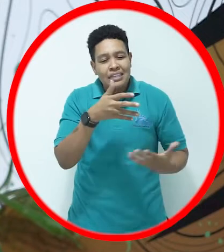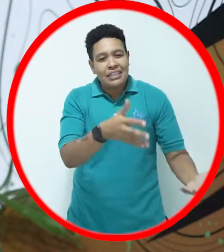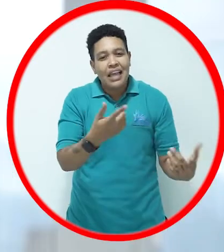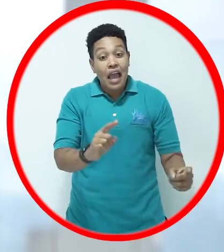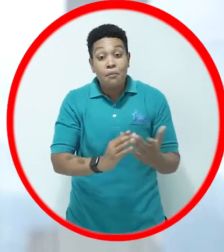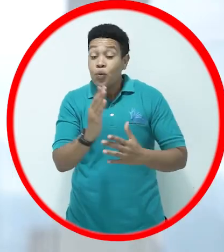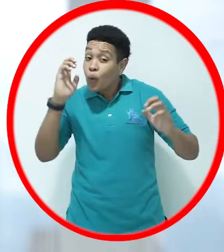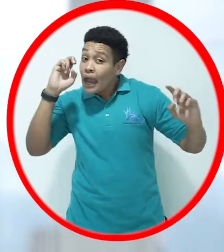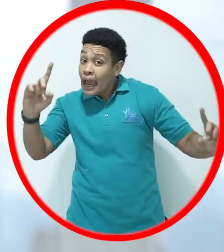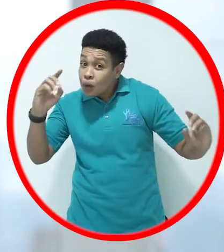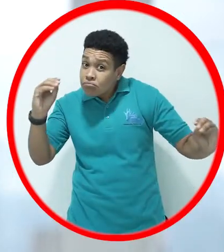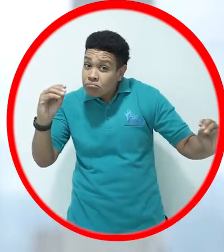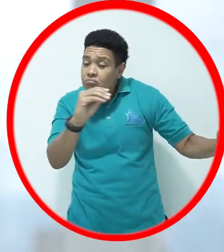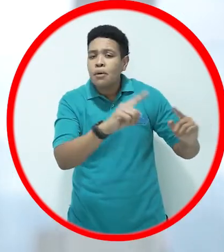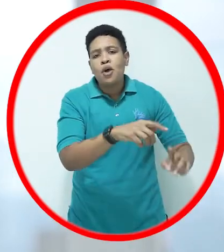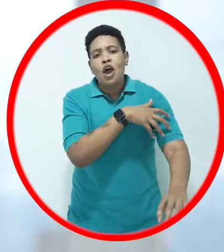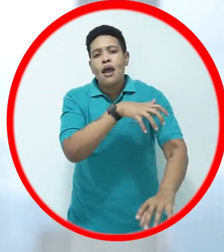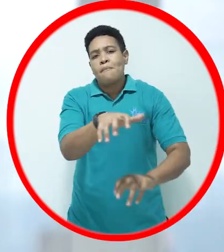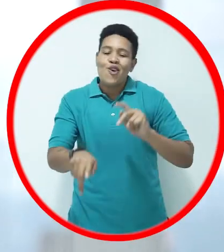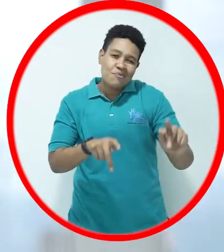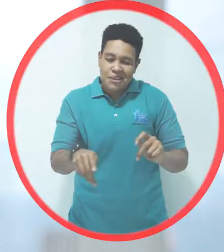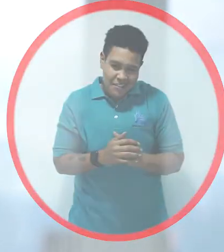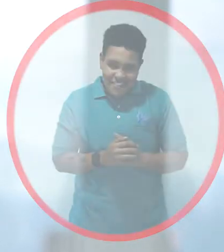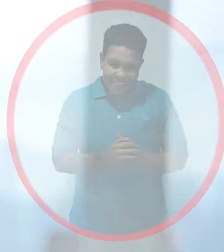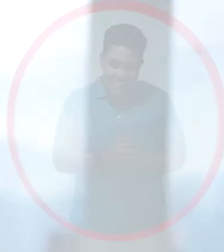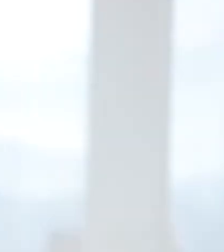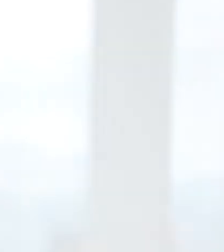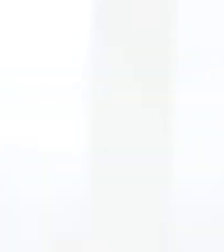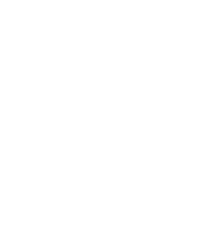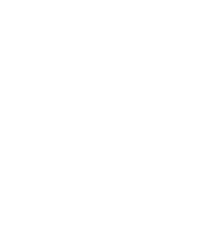society through educating and empowering people.